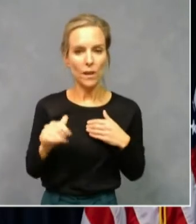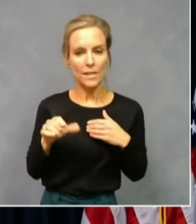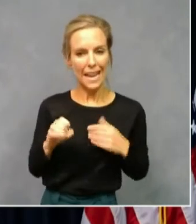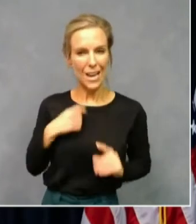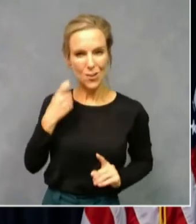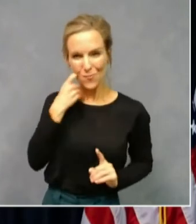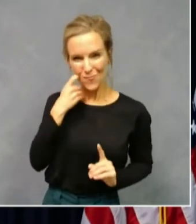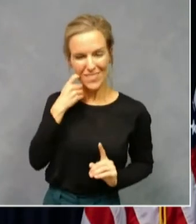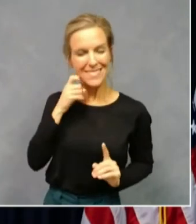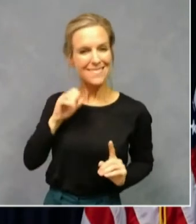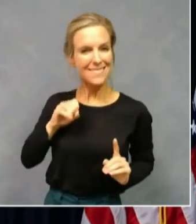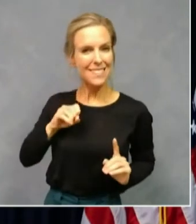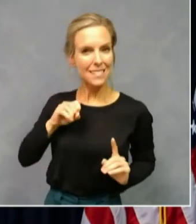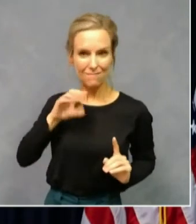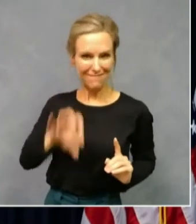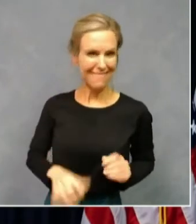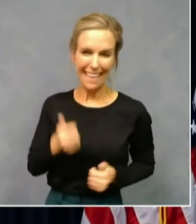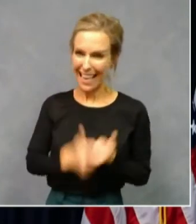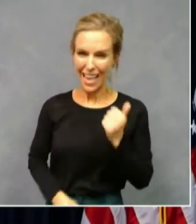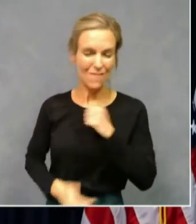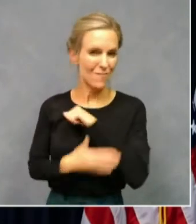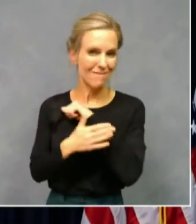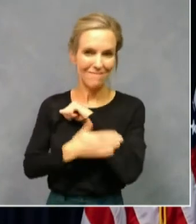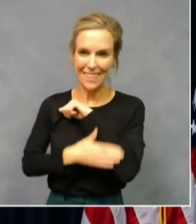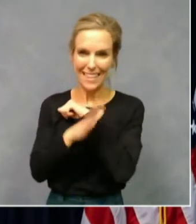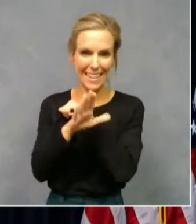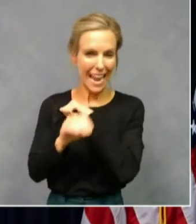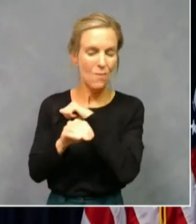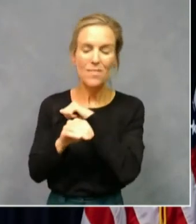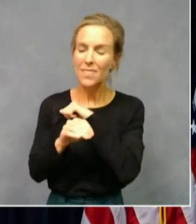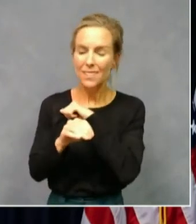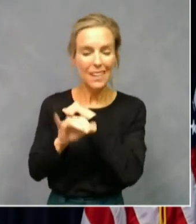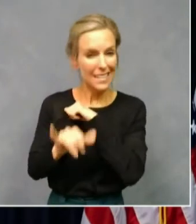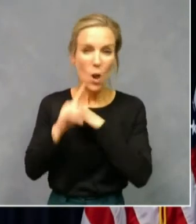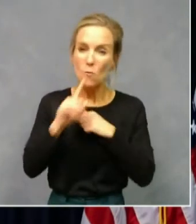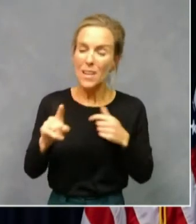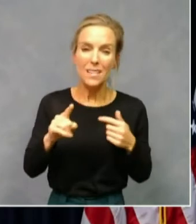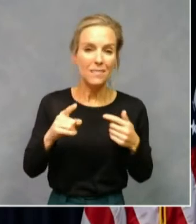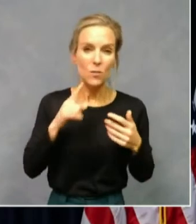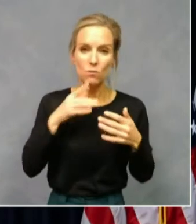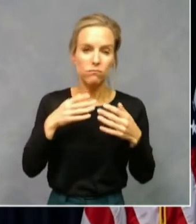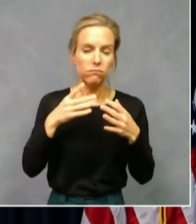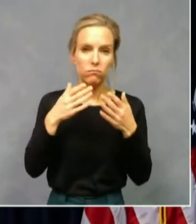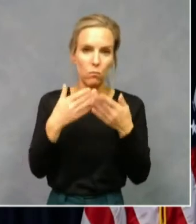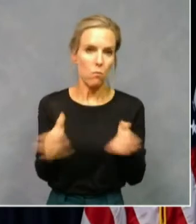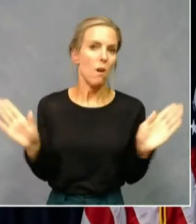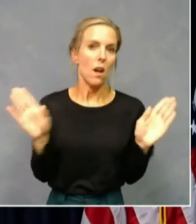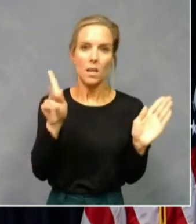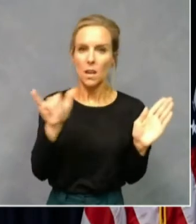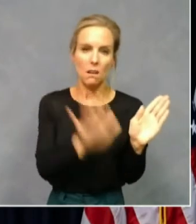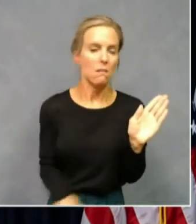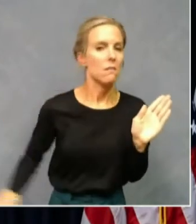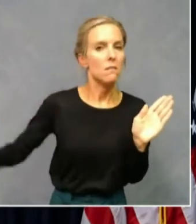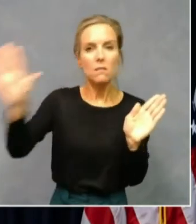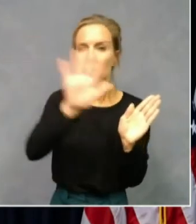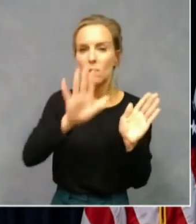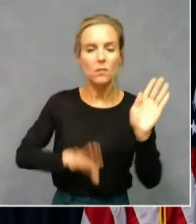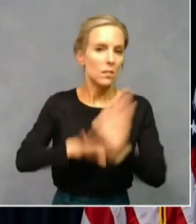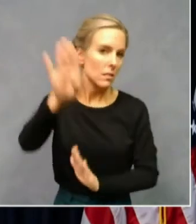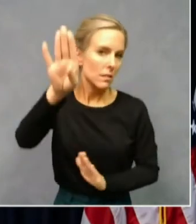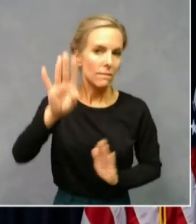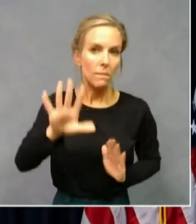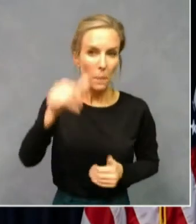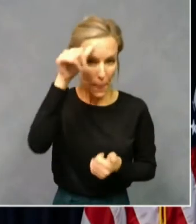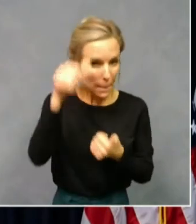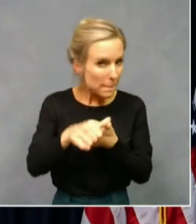about every county. That's how widespread this surge is. So remember, the more